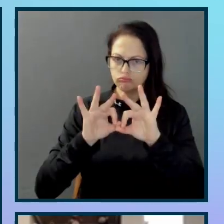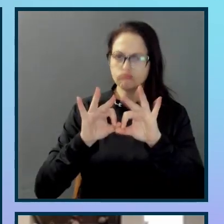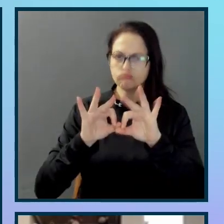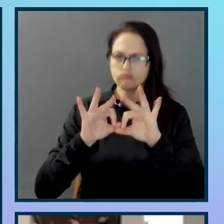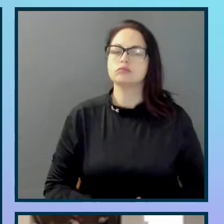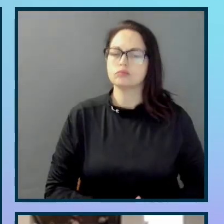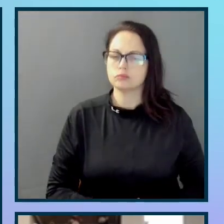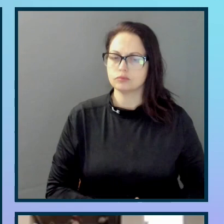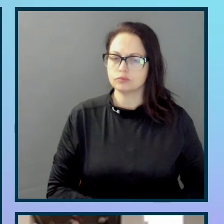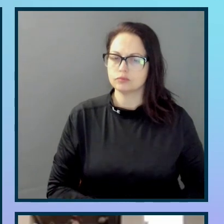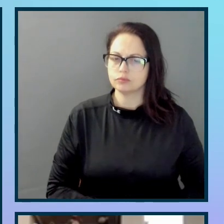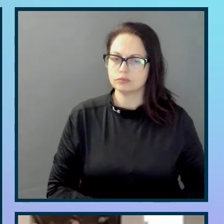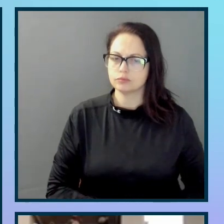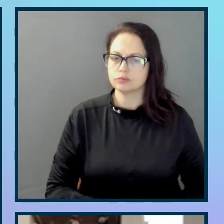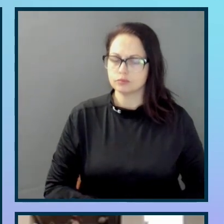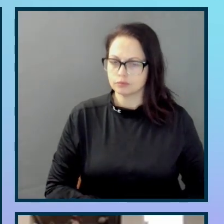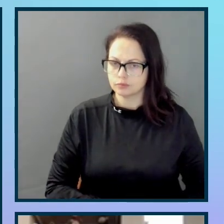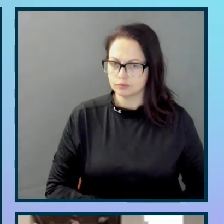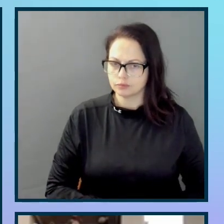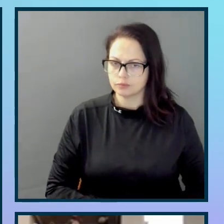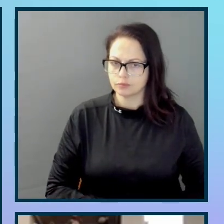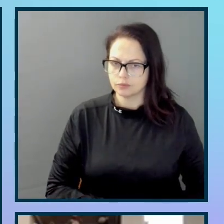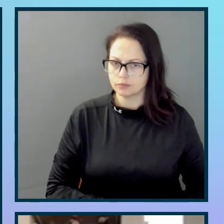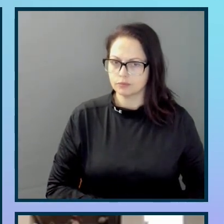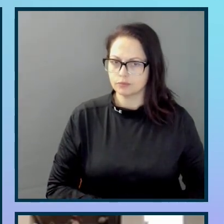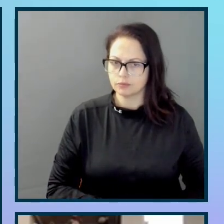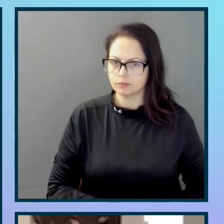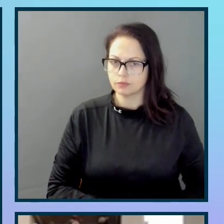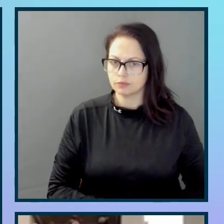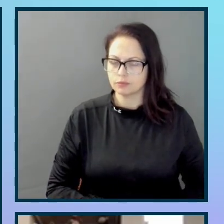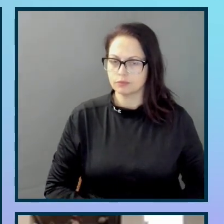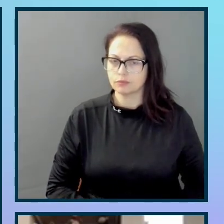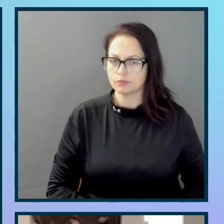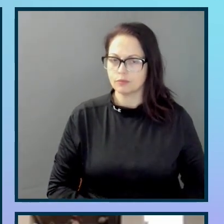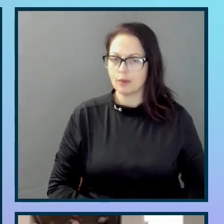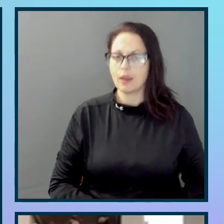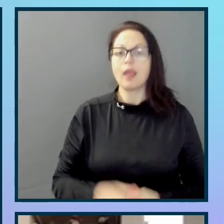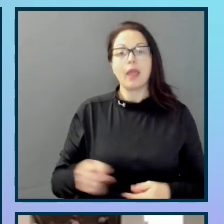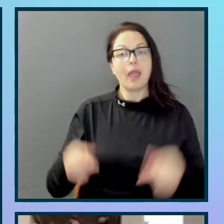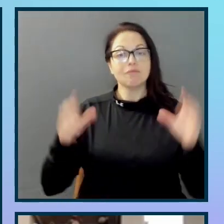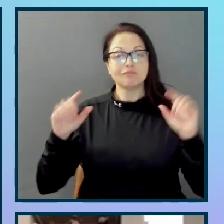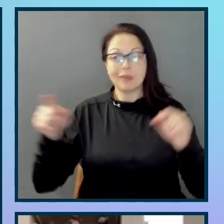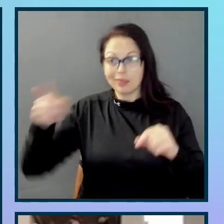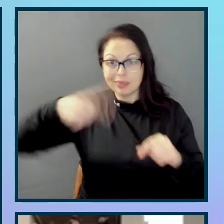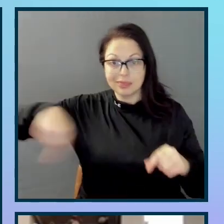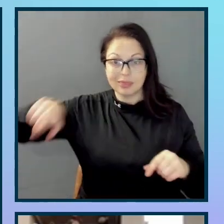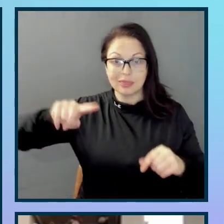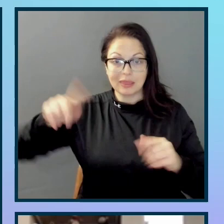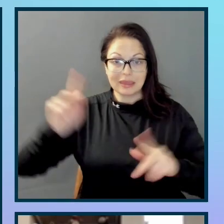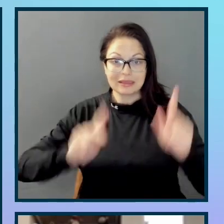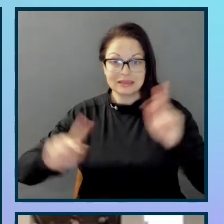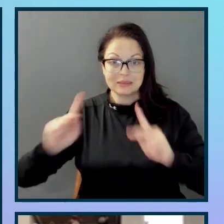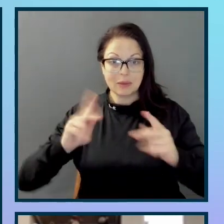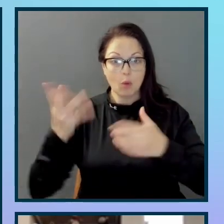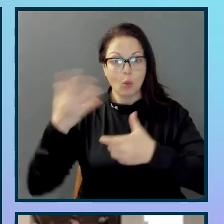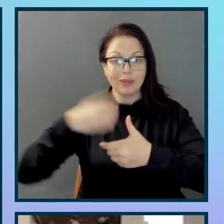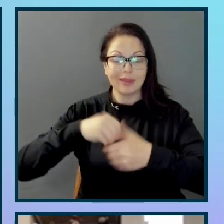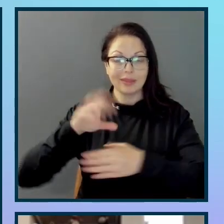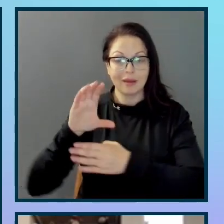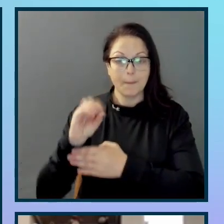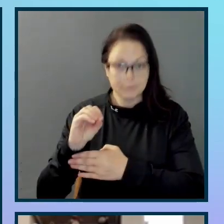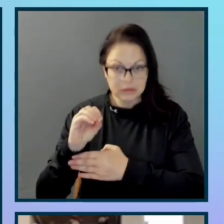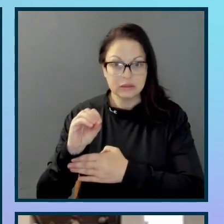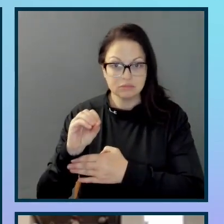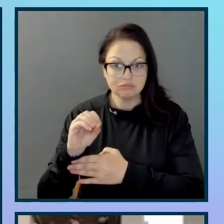However, this network of accessibility-minded people were effectively a guerrilla group. They did not have a formal remit to be involved.